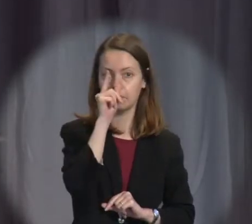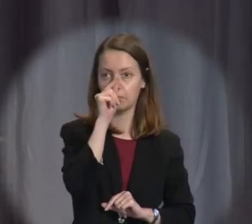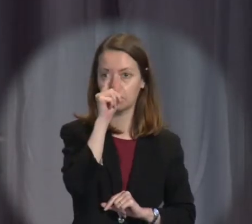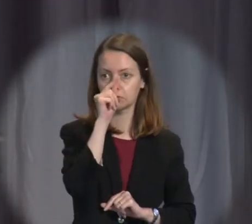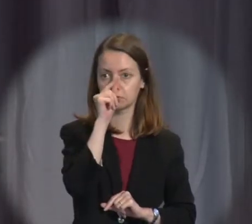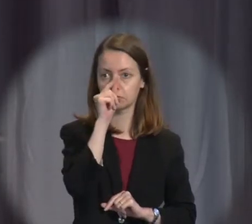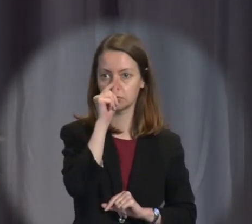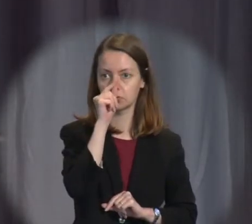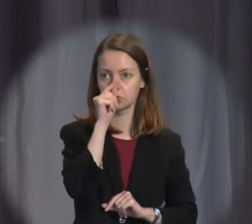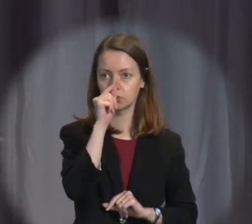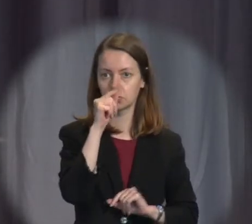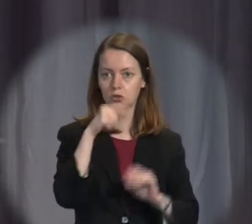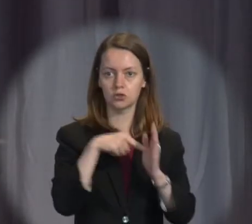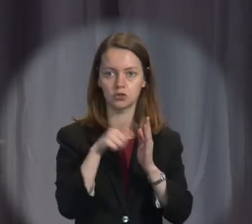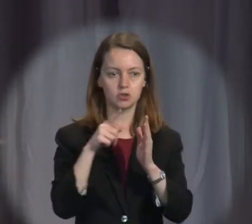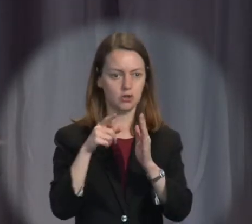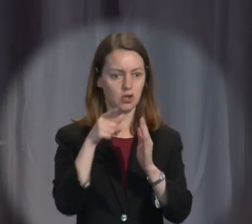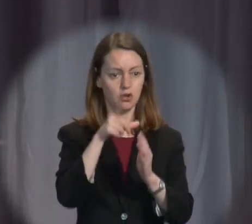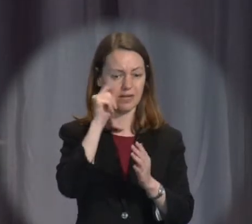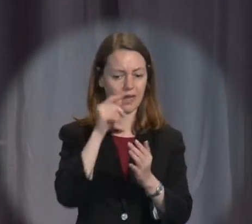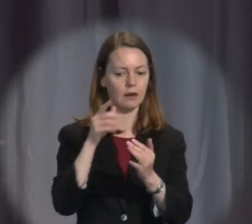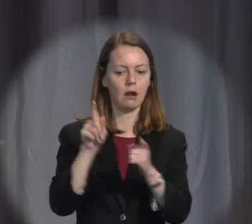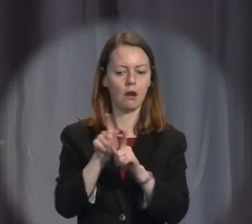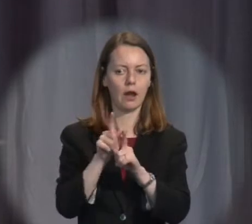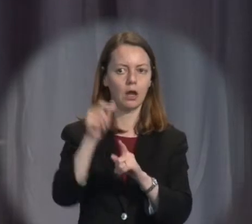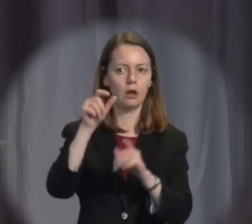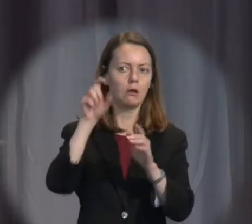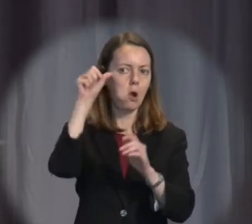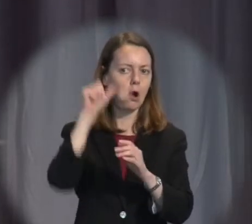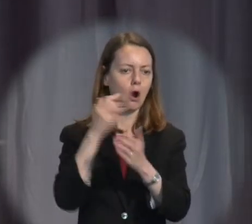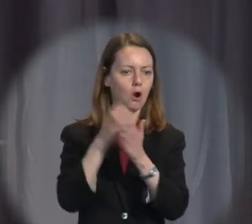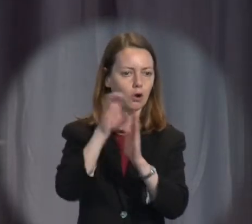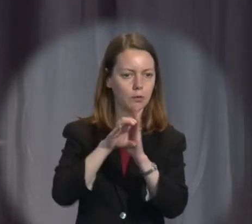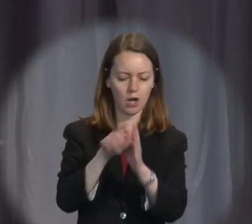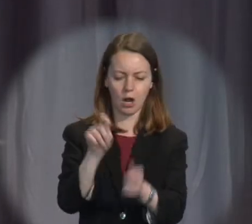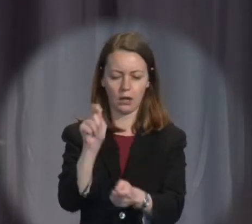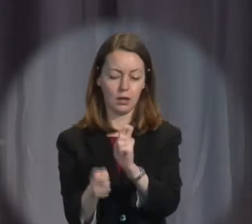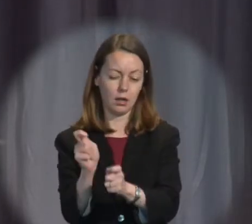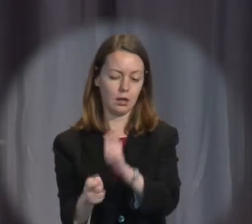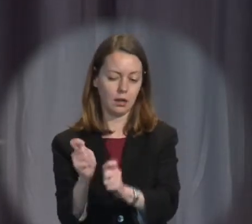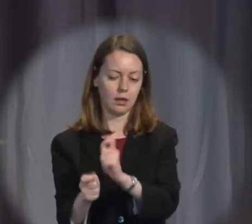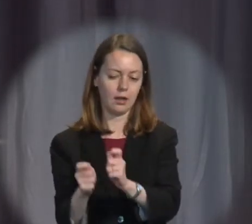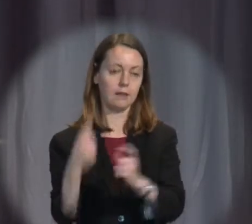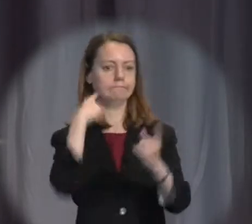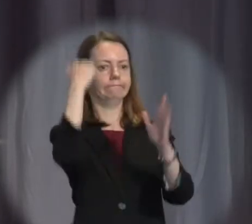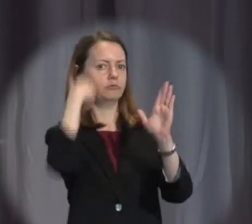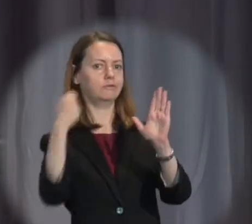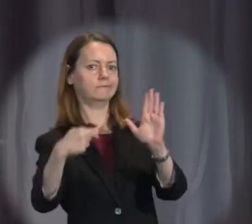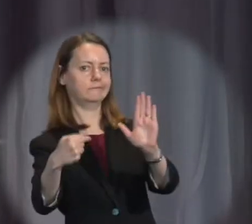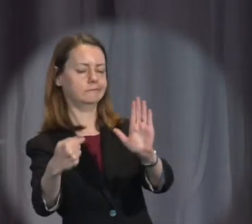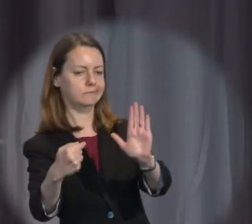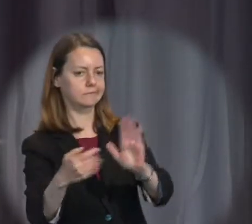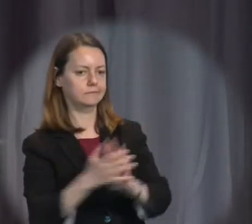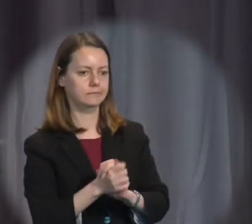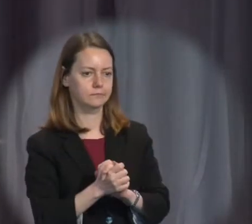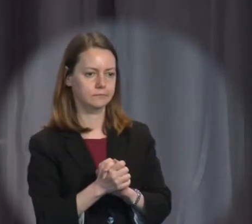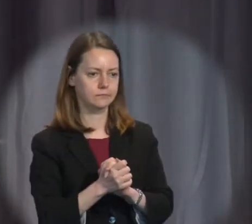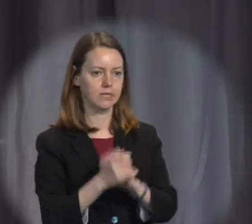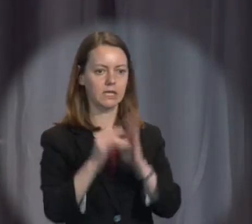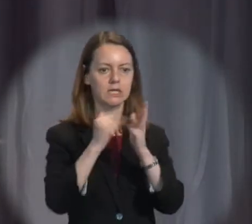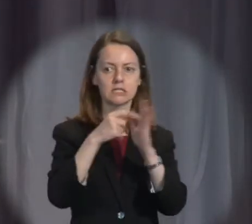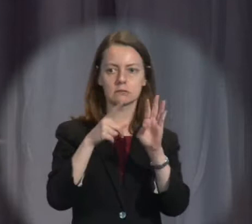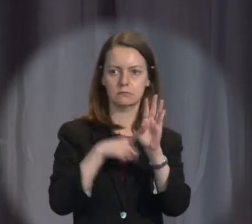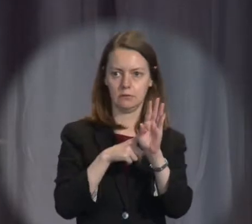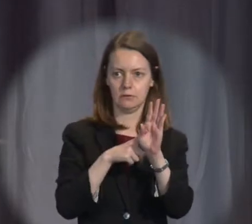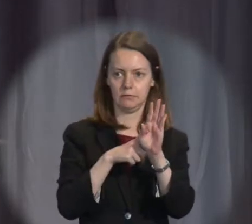materially interfere with a computer if it's necessary to carry out the warrant. Special intelligence operations can be agreed to